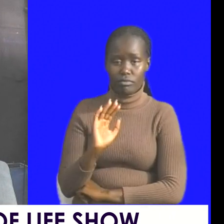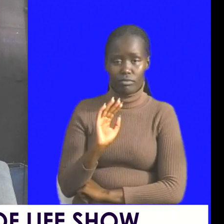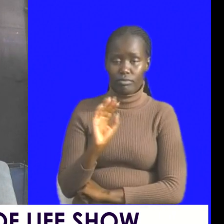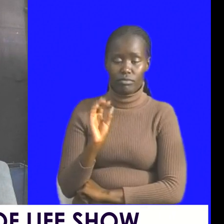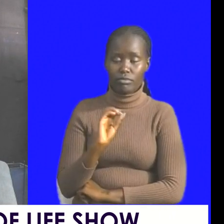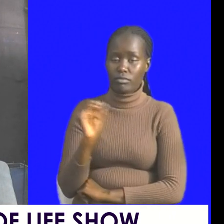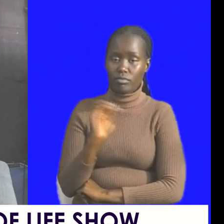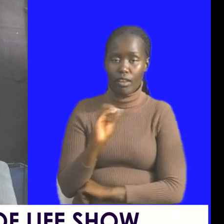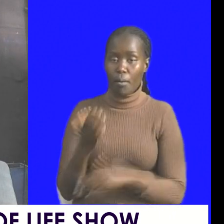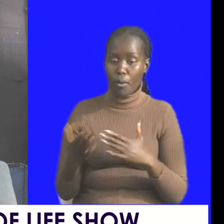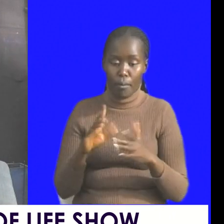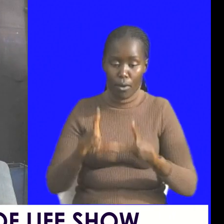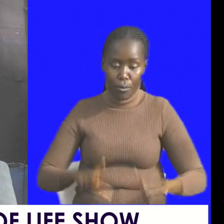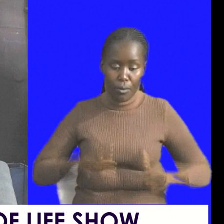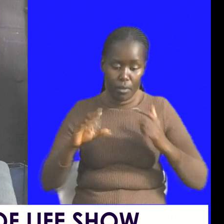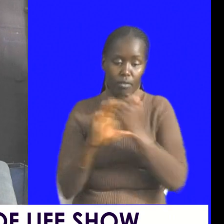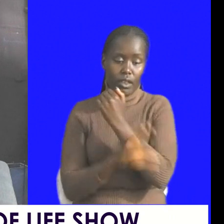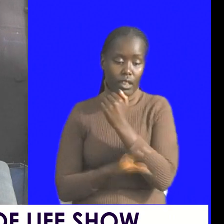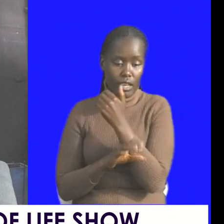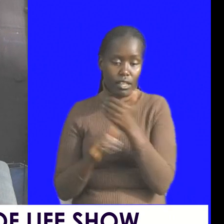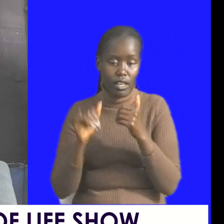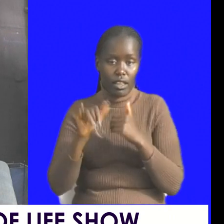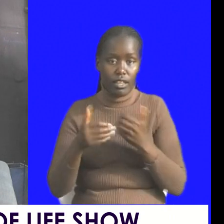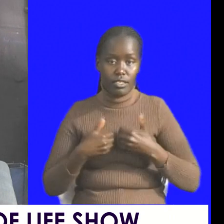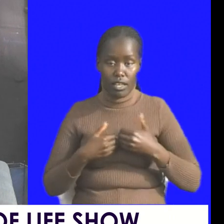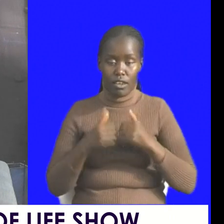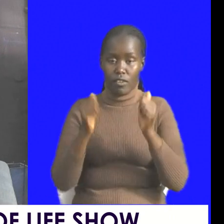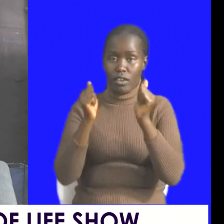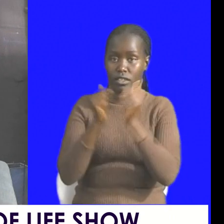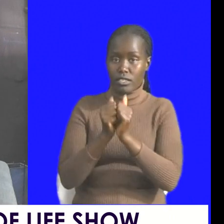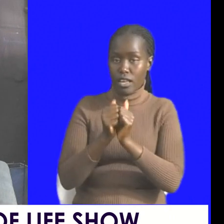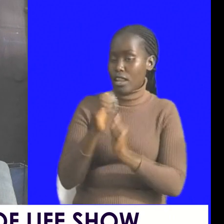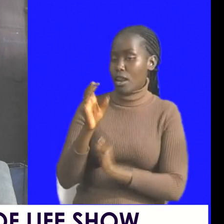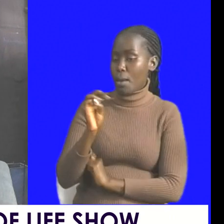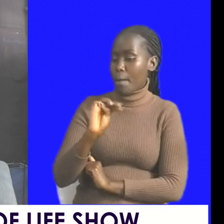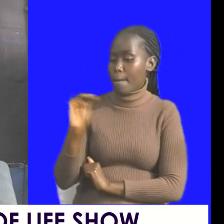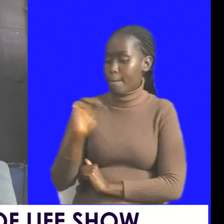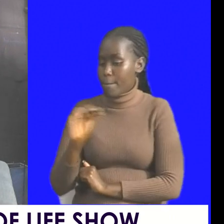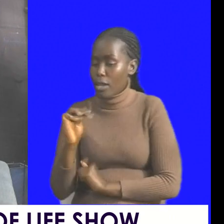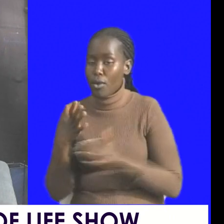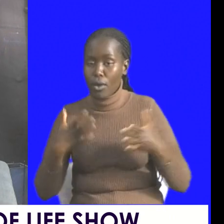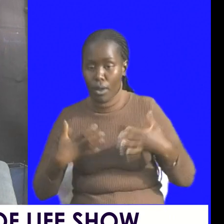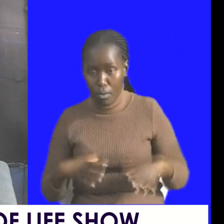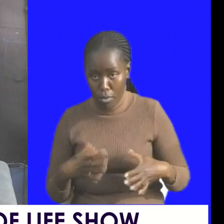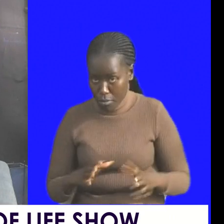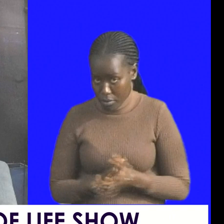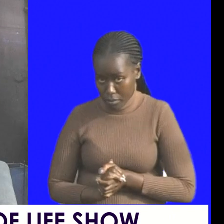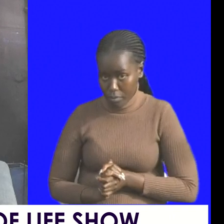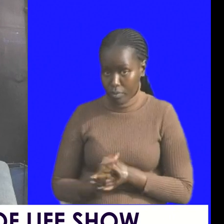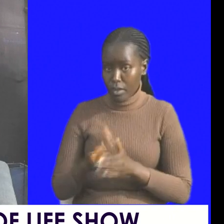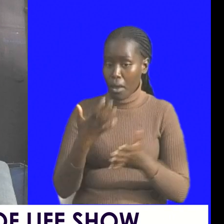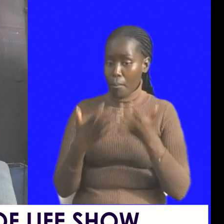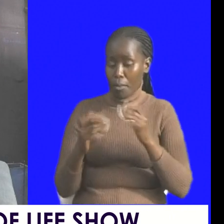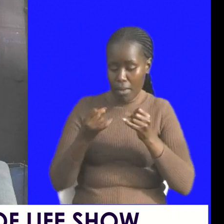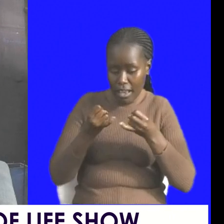that has 10 million people 50 million people 100 million people that may be